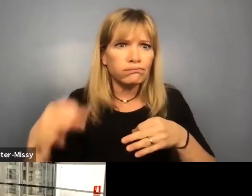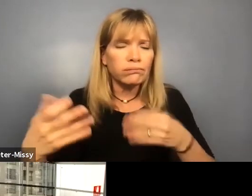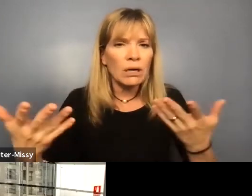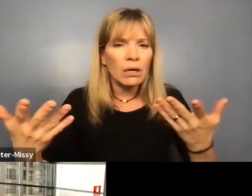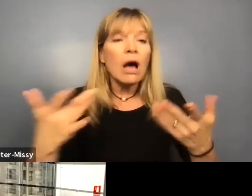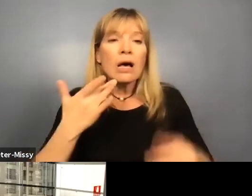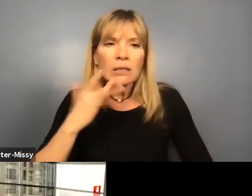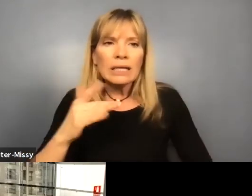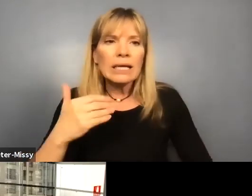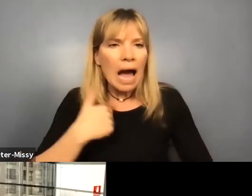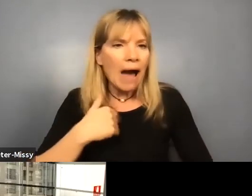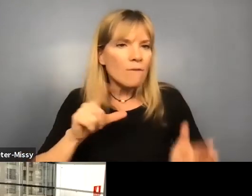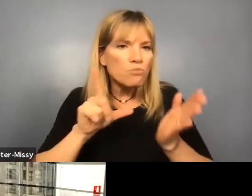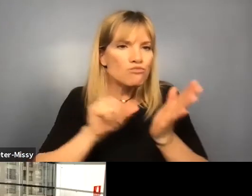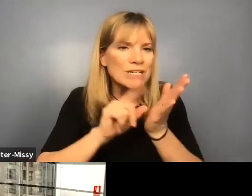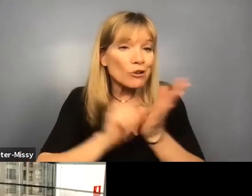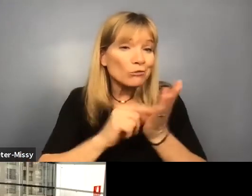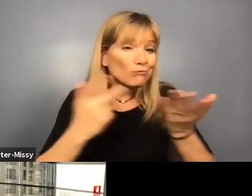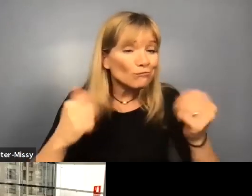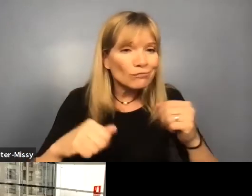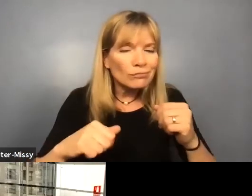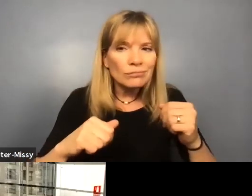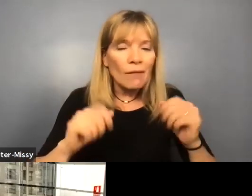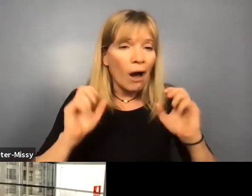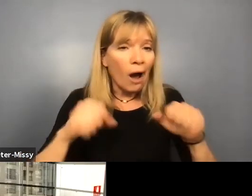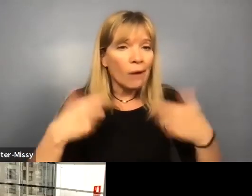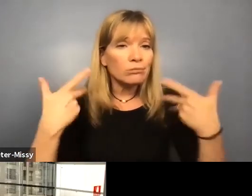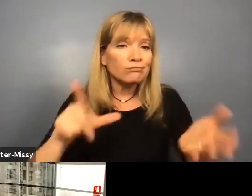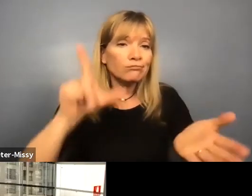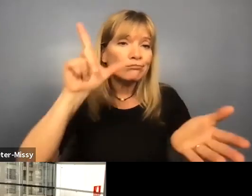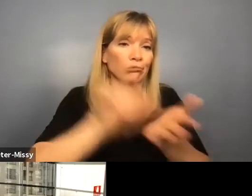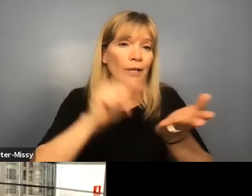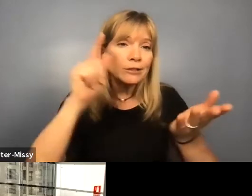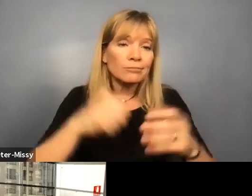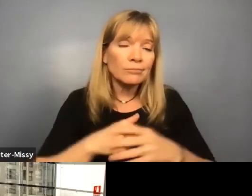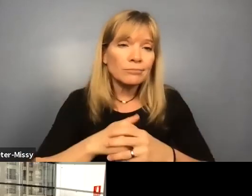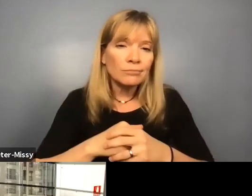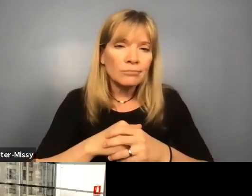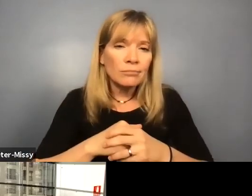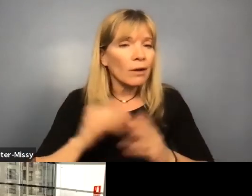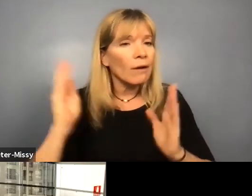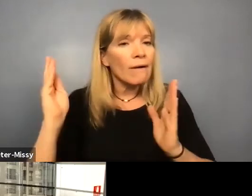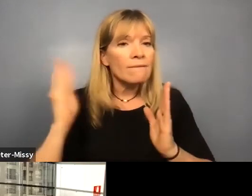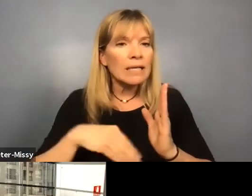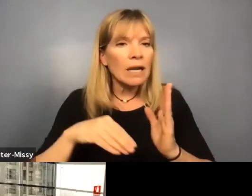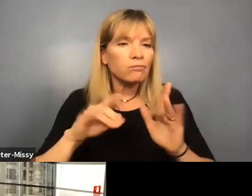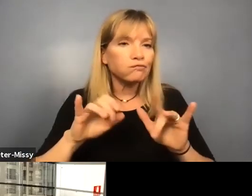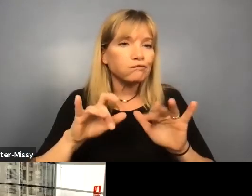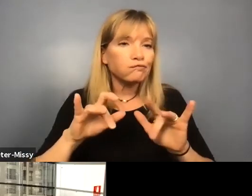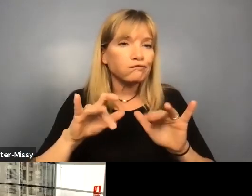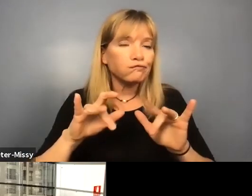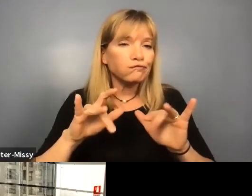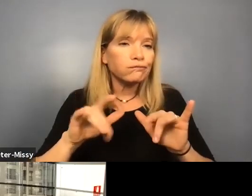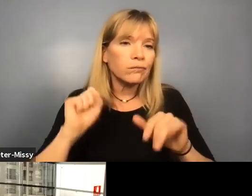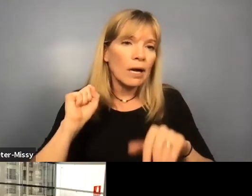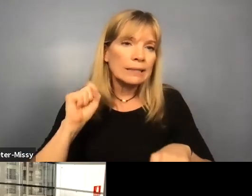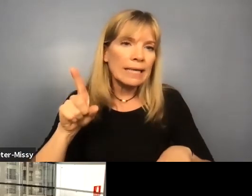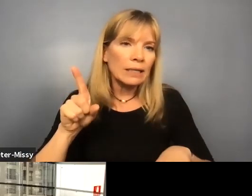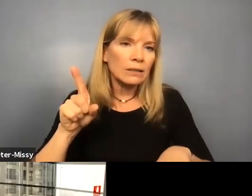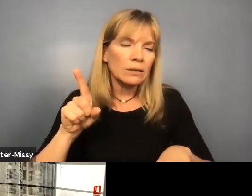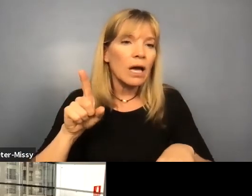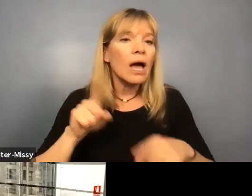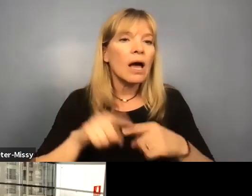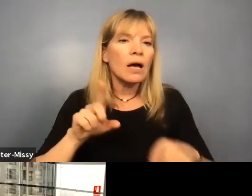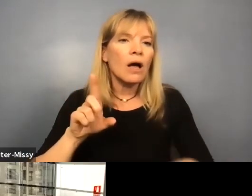luckily I had a printer and I was able to print it, um, fill it out digitally and send it back to them digitally.